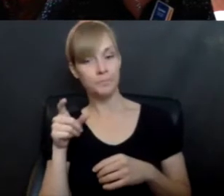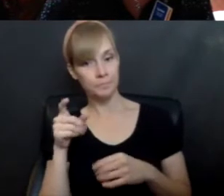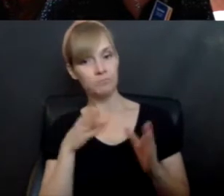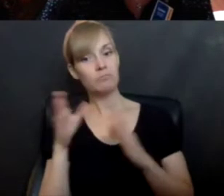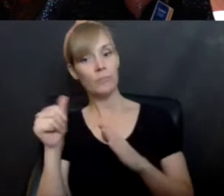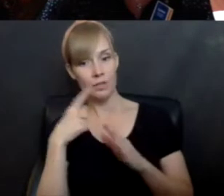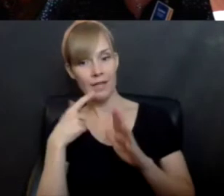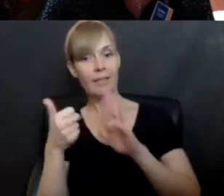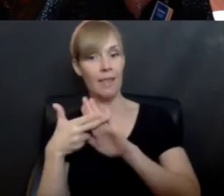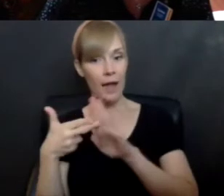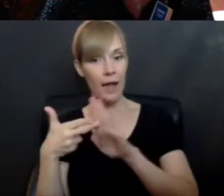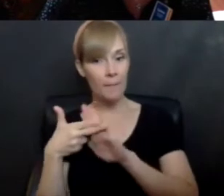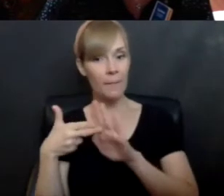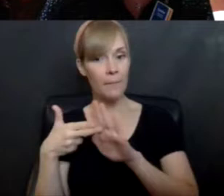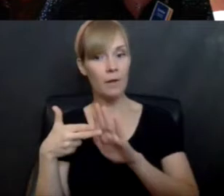Labels and signs.